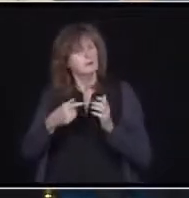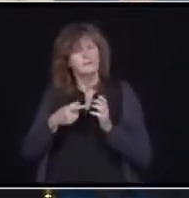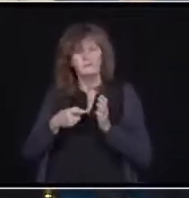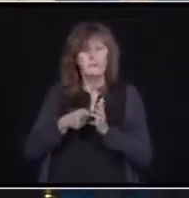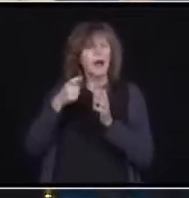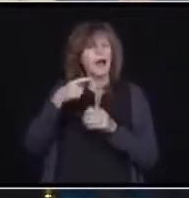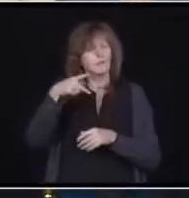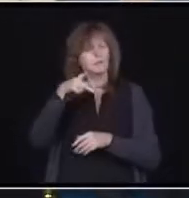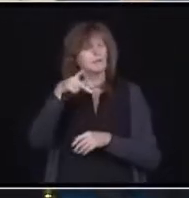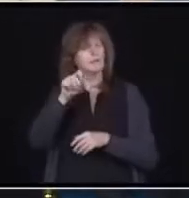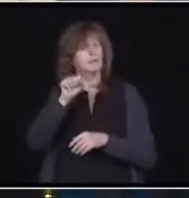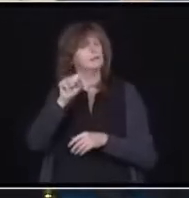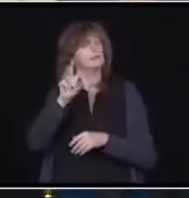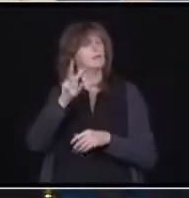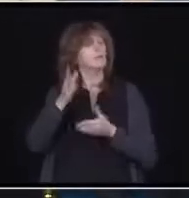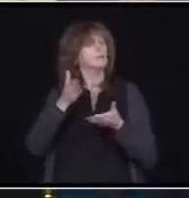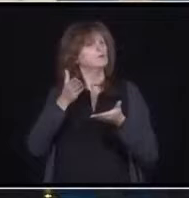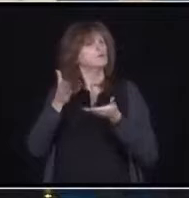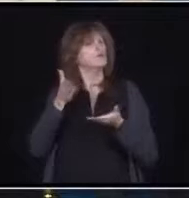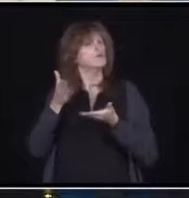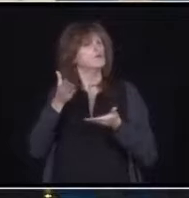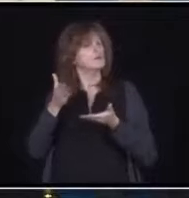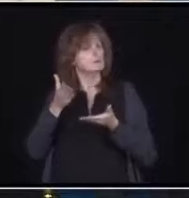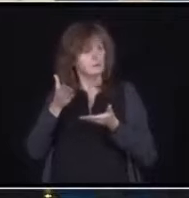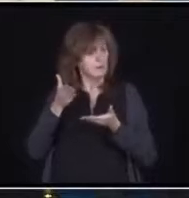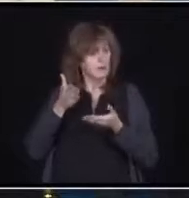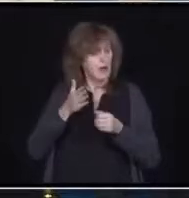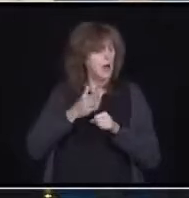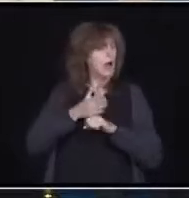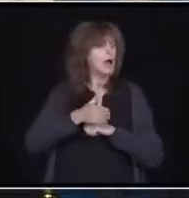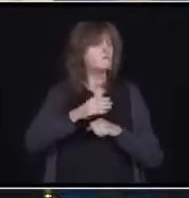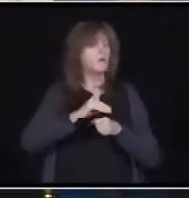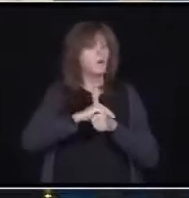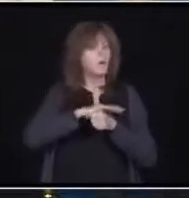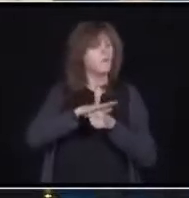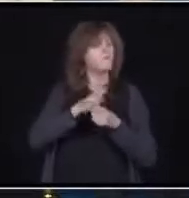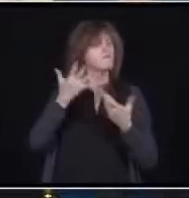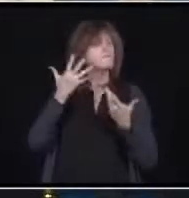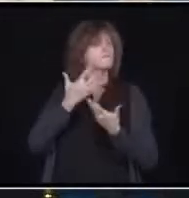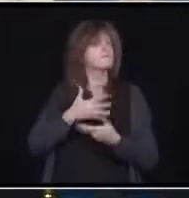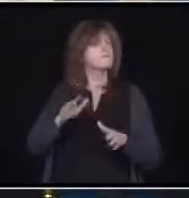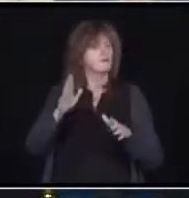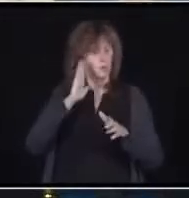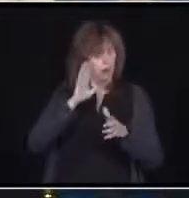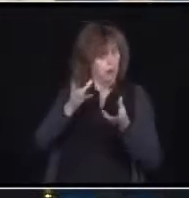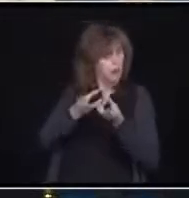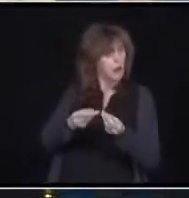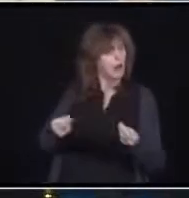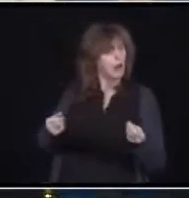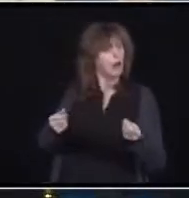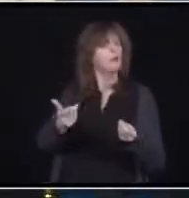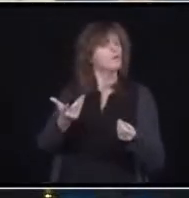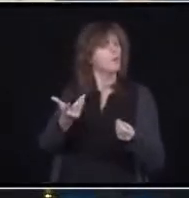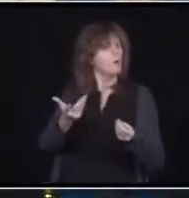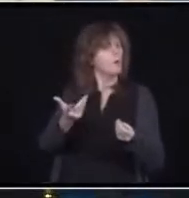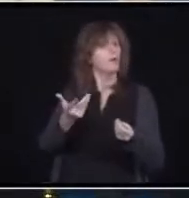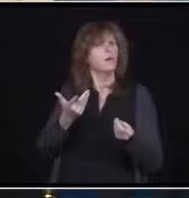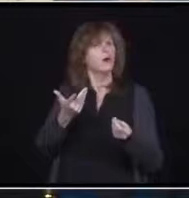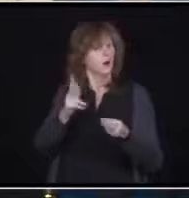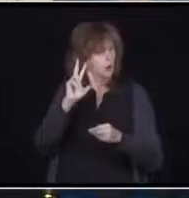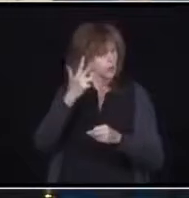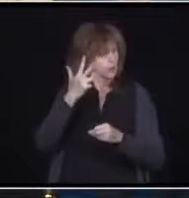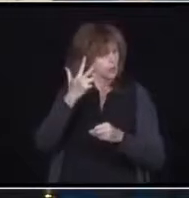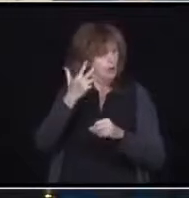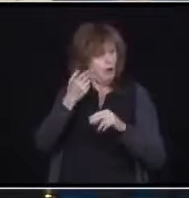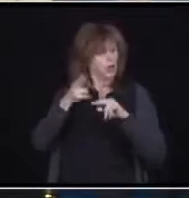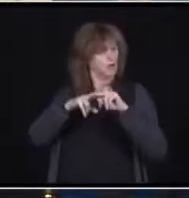go away after the pandemic concludes. So why is this raise not permanent? Yeah, well, we have a few T's to cross,